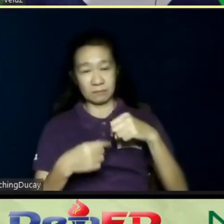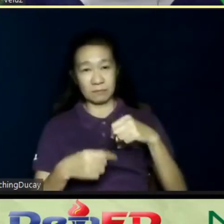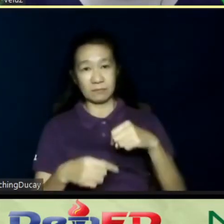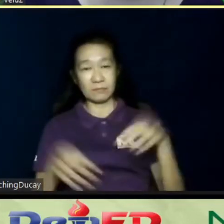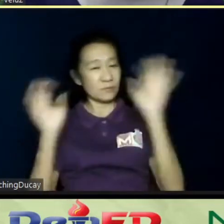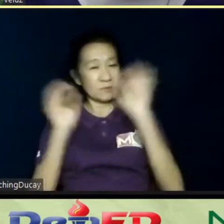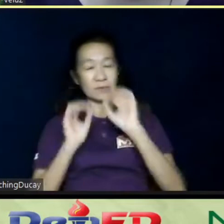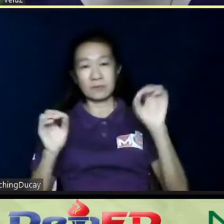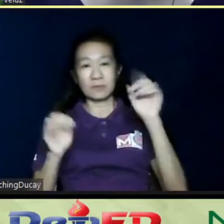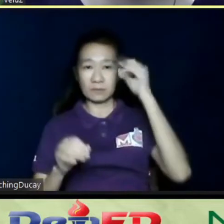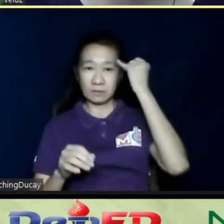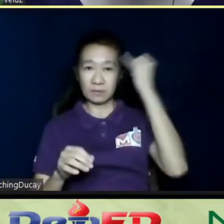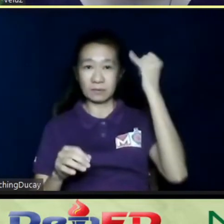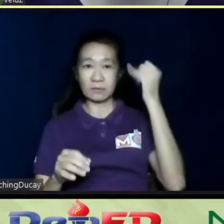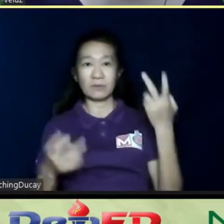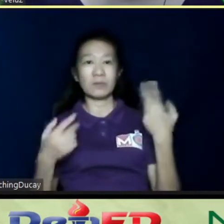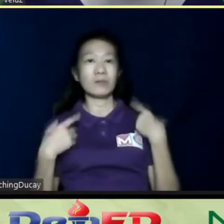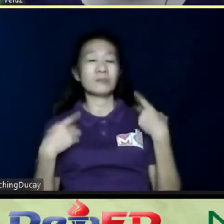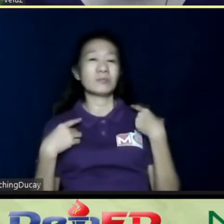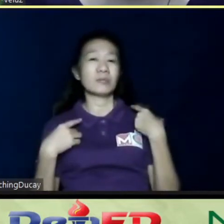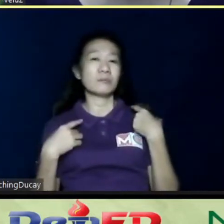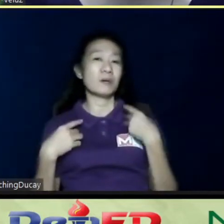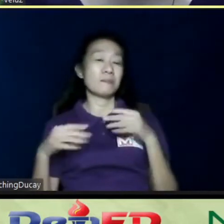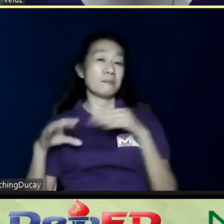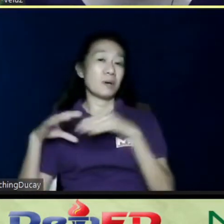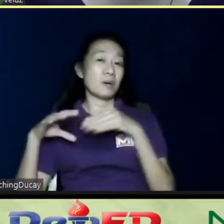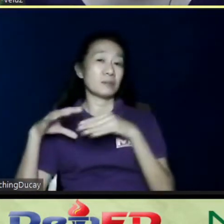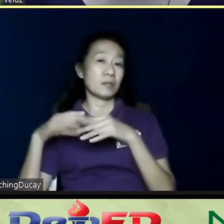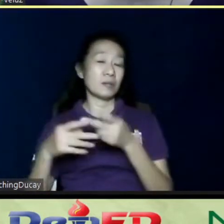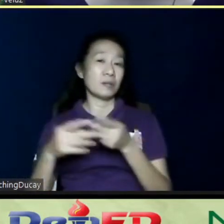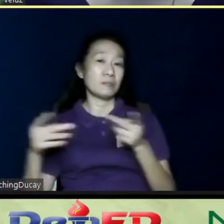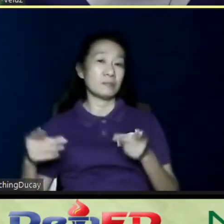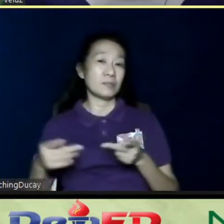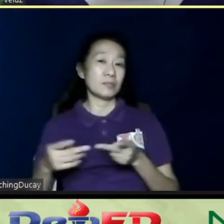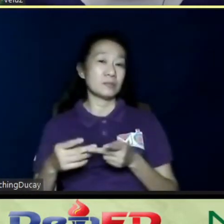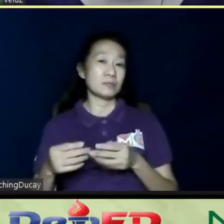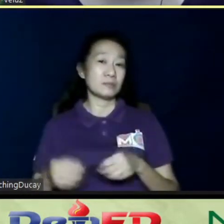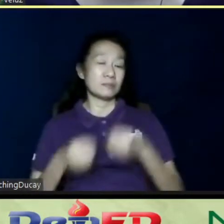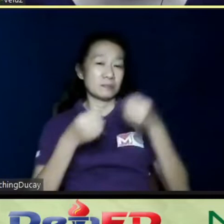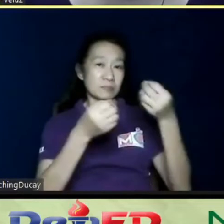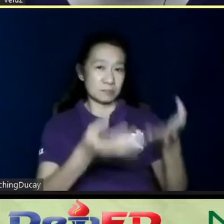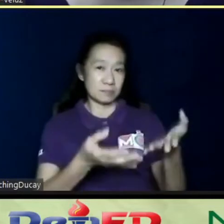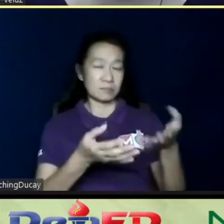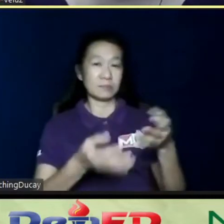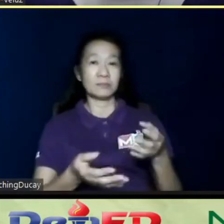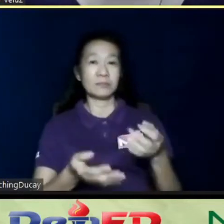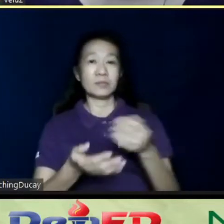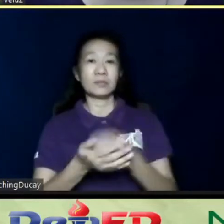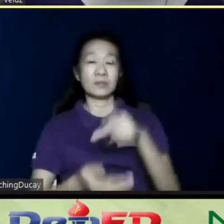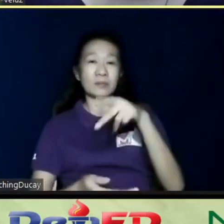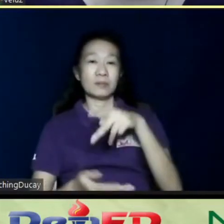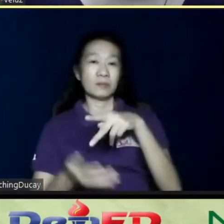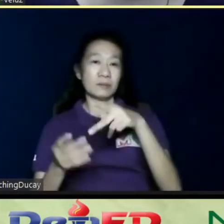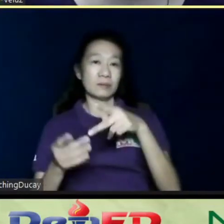account. So, we told them, you have to have a bank account. We have to have a place to deliver your salary. And because PayPal was our